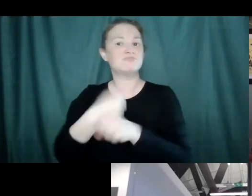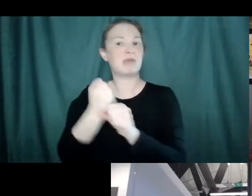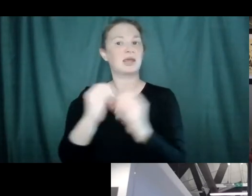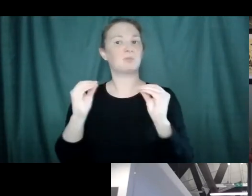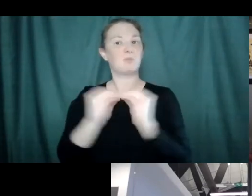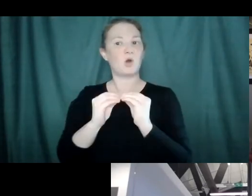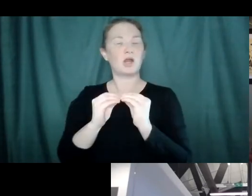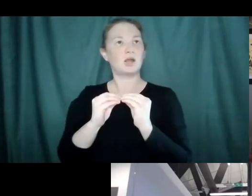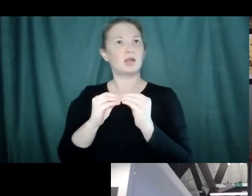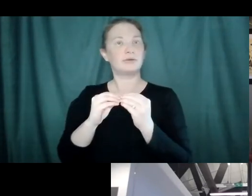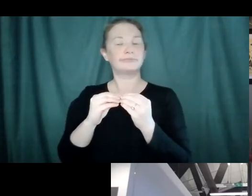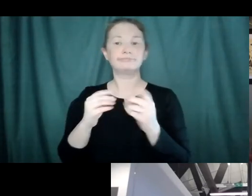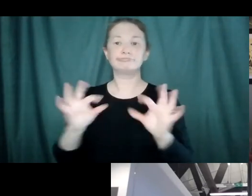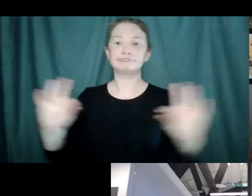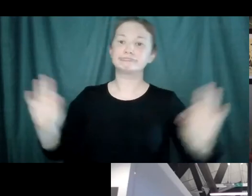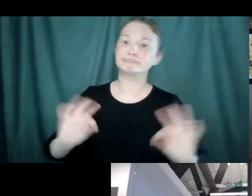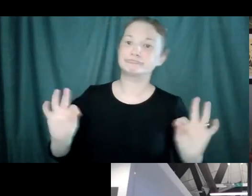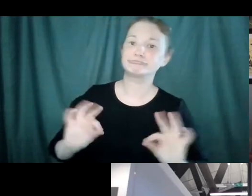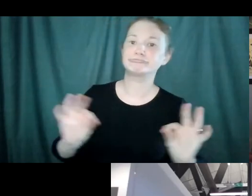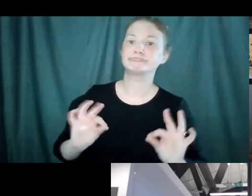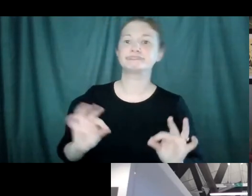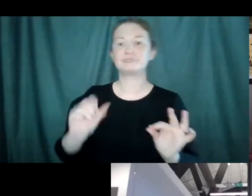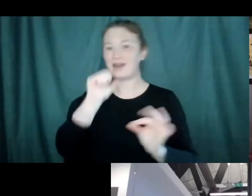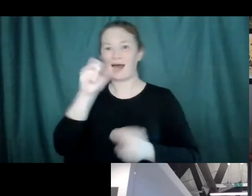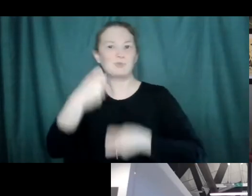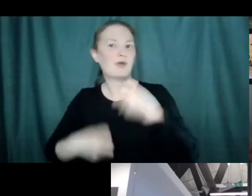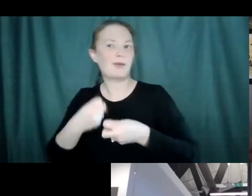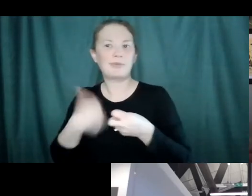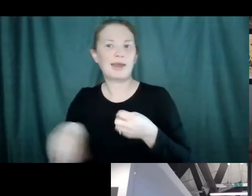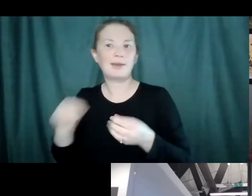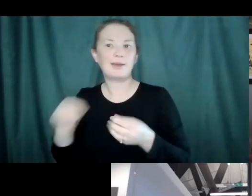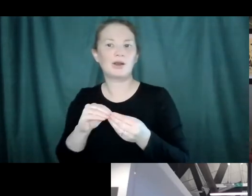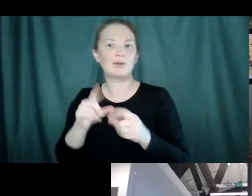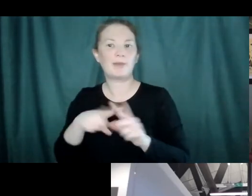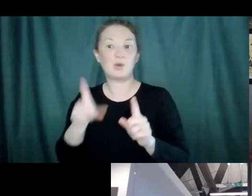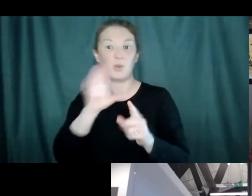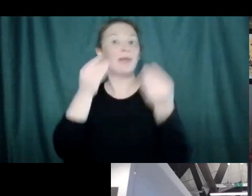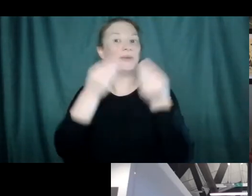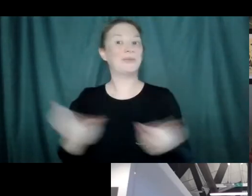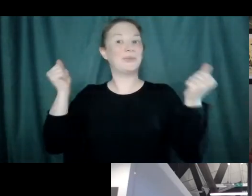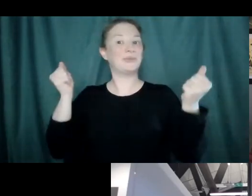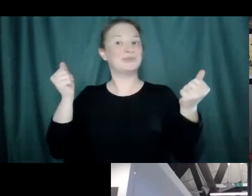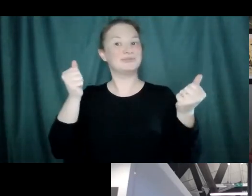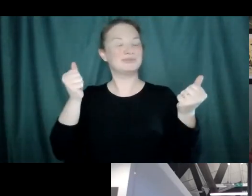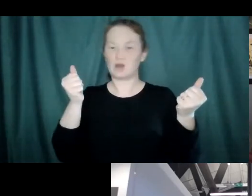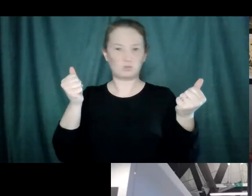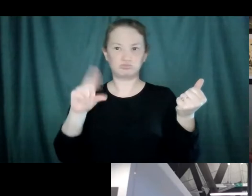it's not a societal problem. But this disease is going to be with us moving forward.